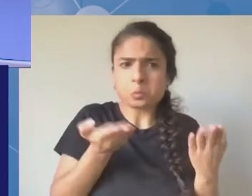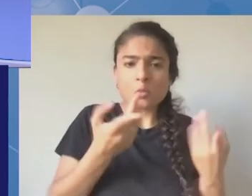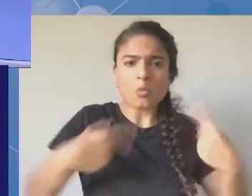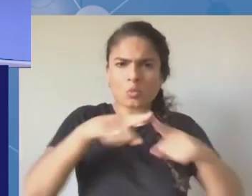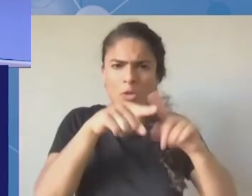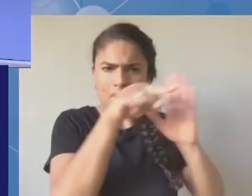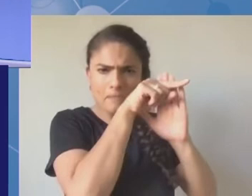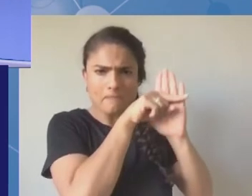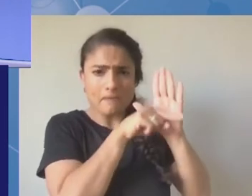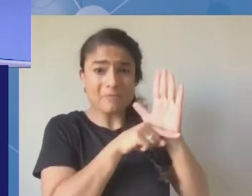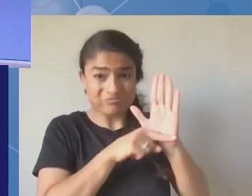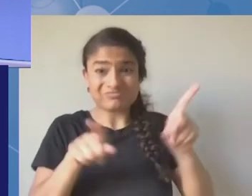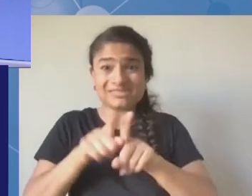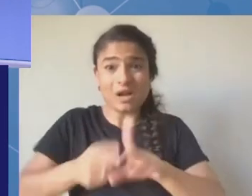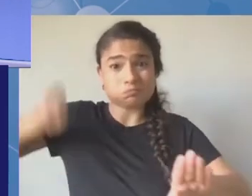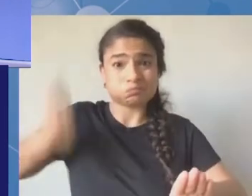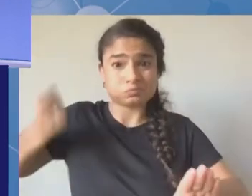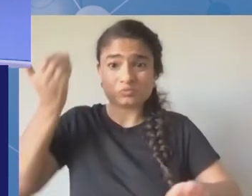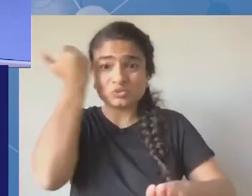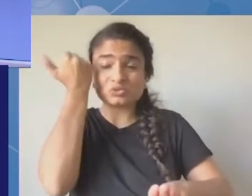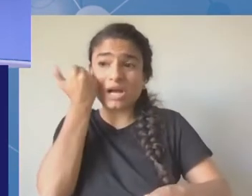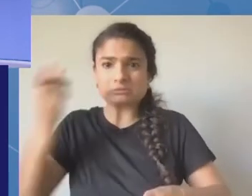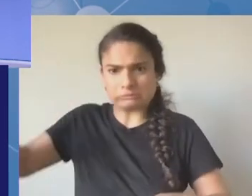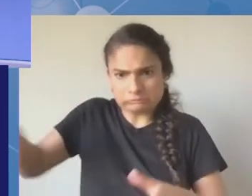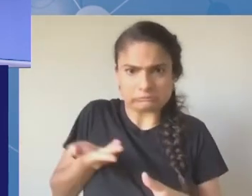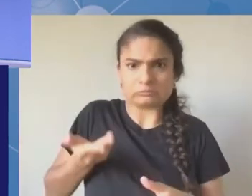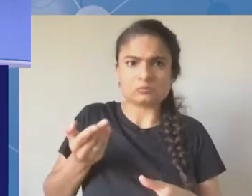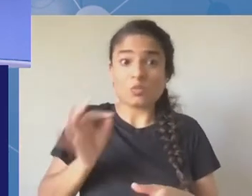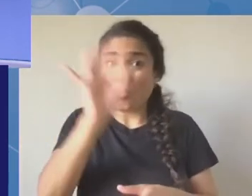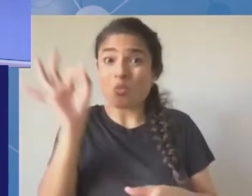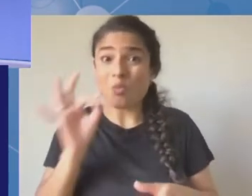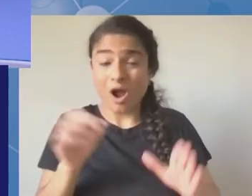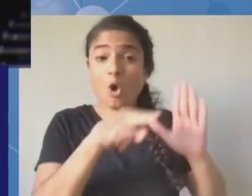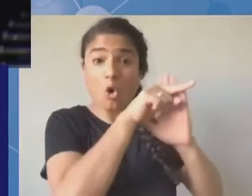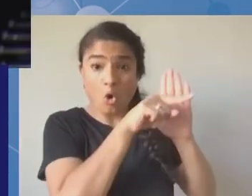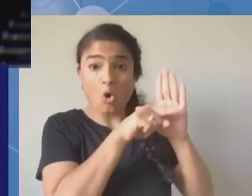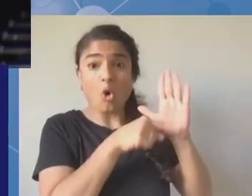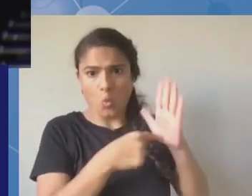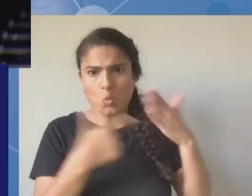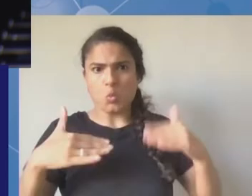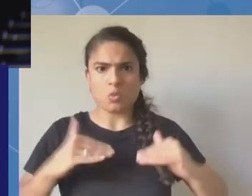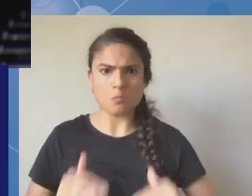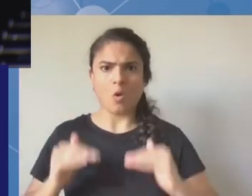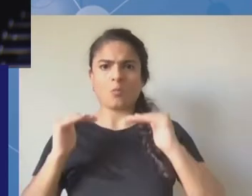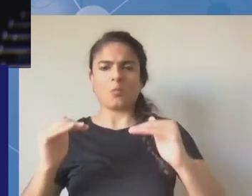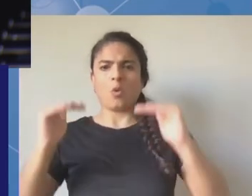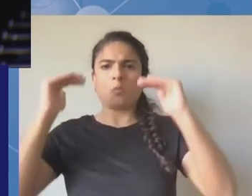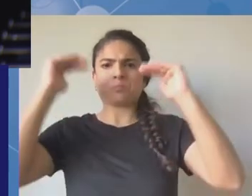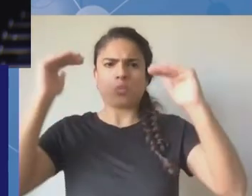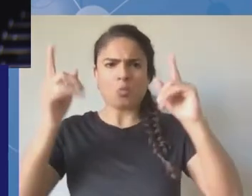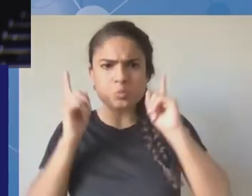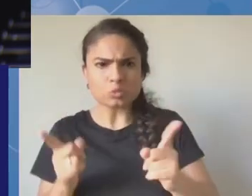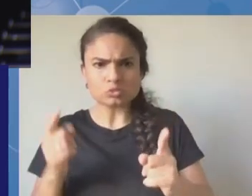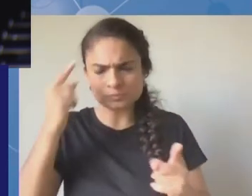not only define and interpret the policies and rules and regulations even they also create rules and